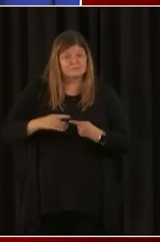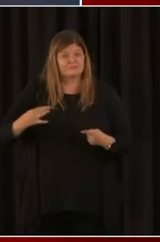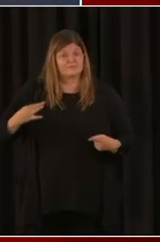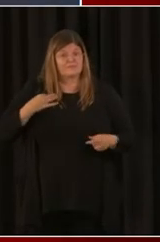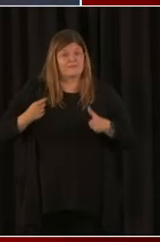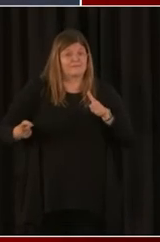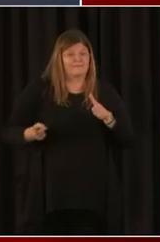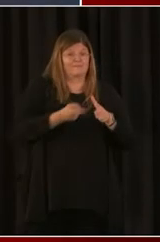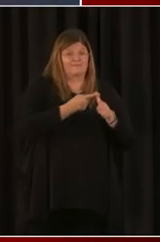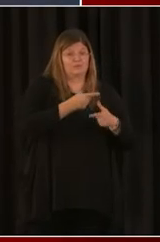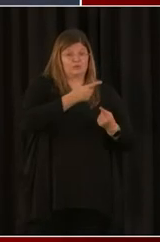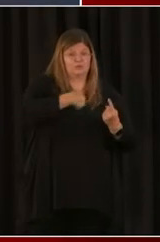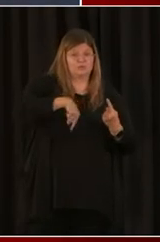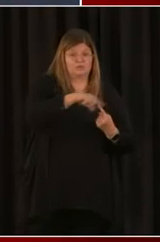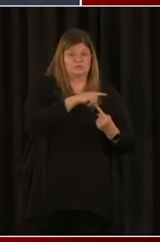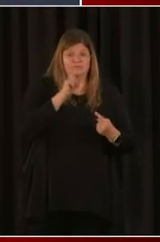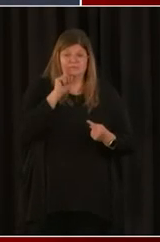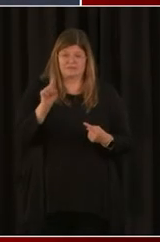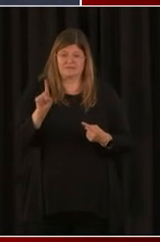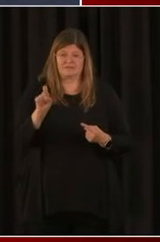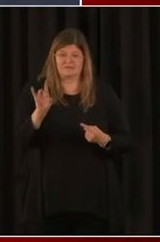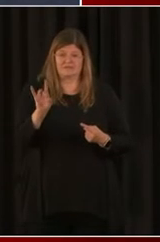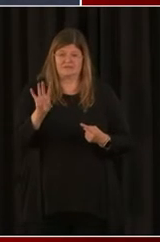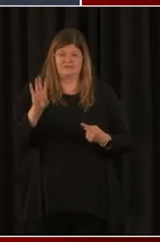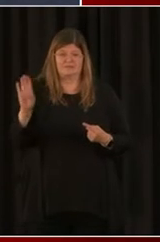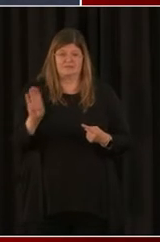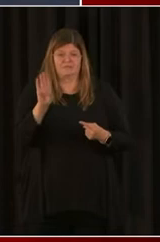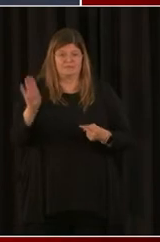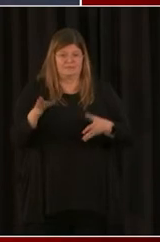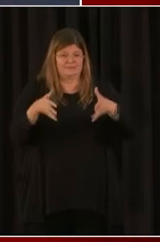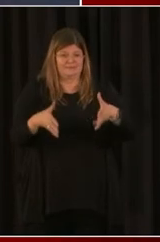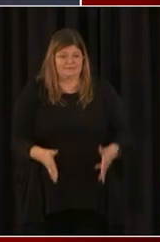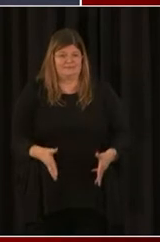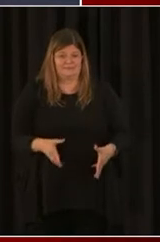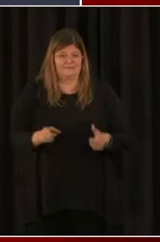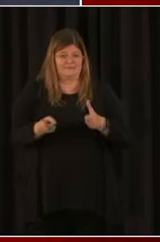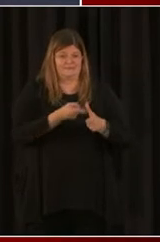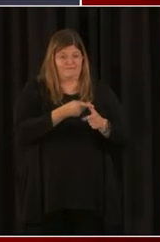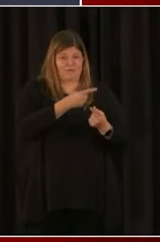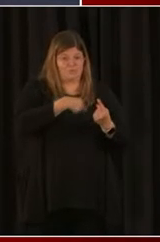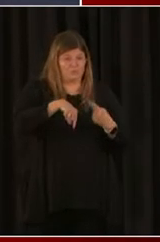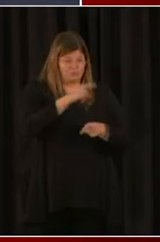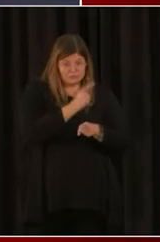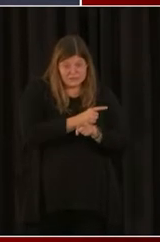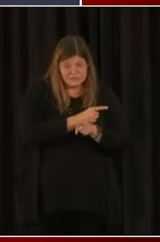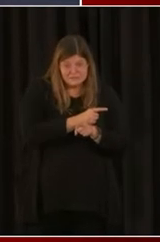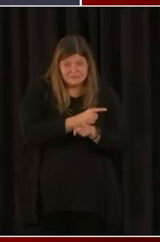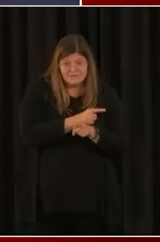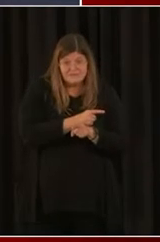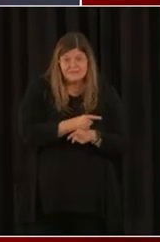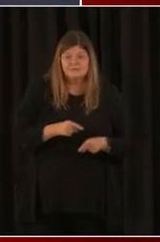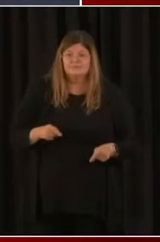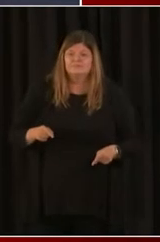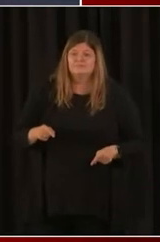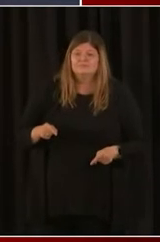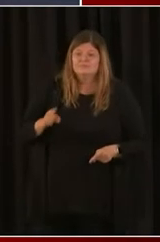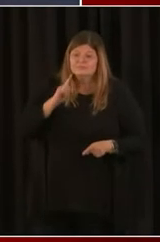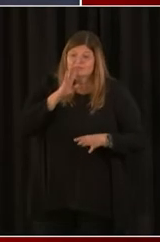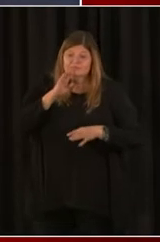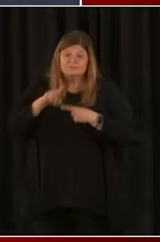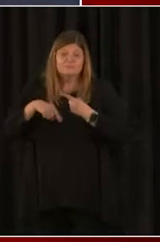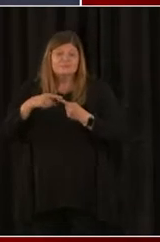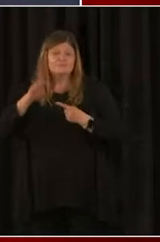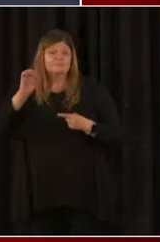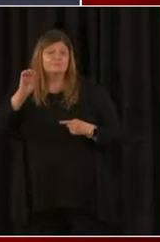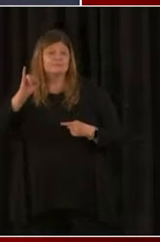$184 billion roughly from the first round of funding. Mr. Johnson. For EIDL, you're talking about for the